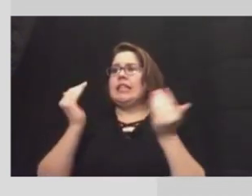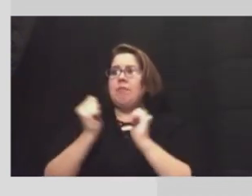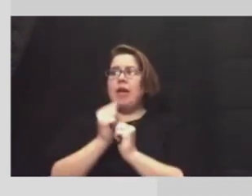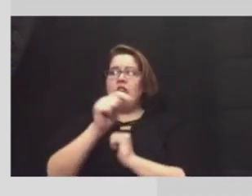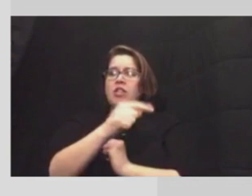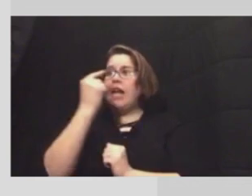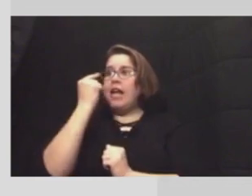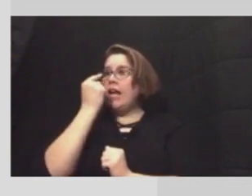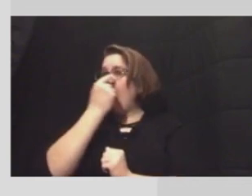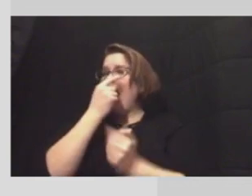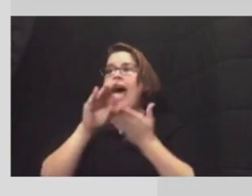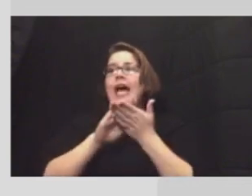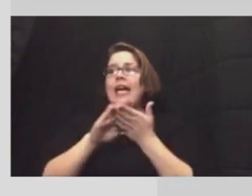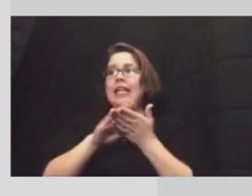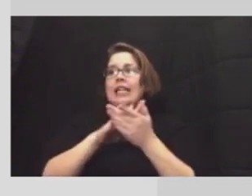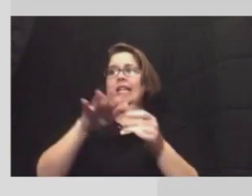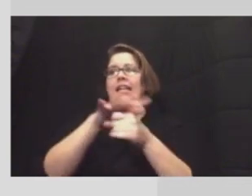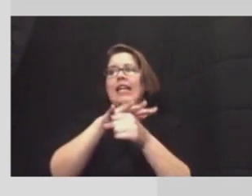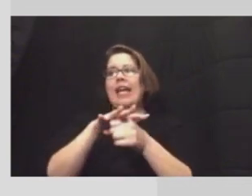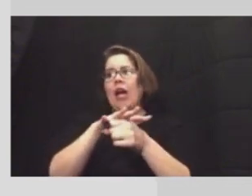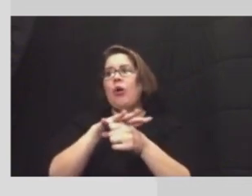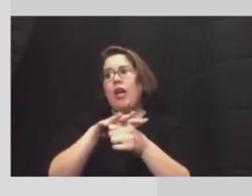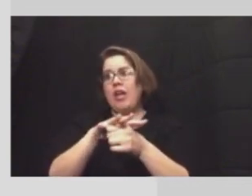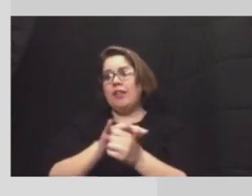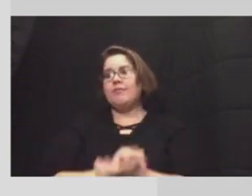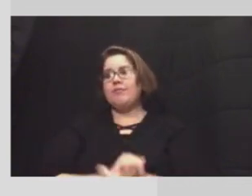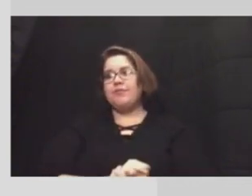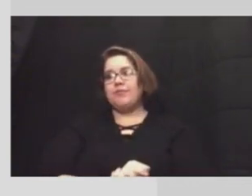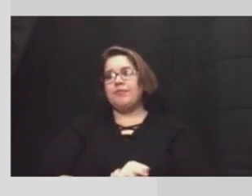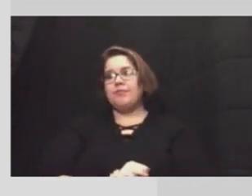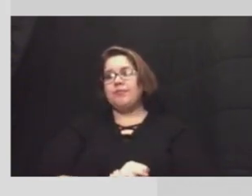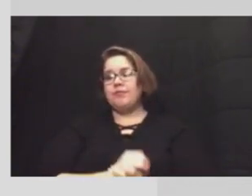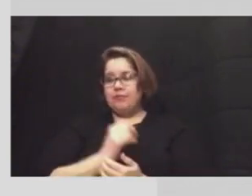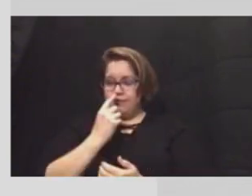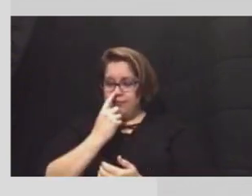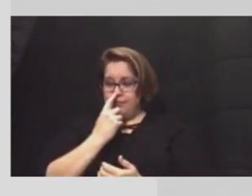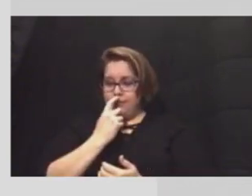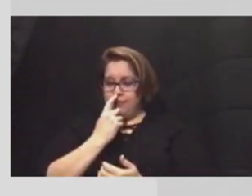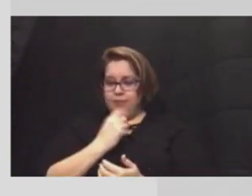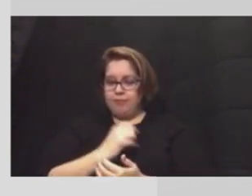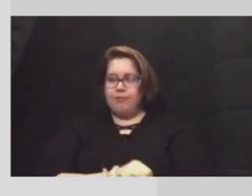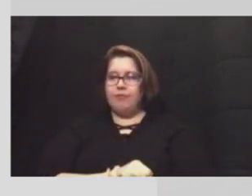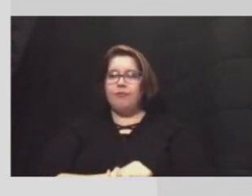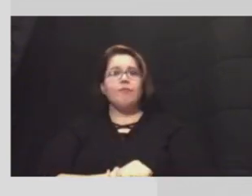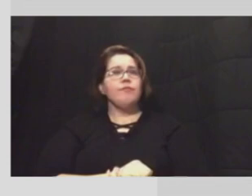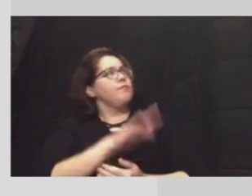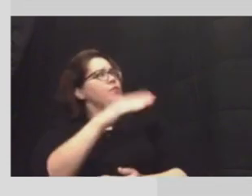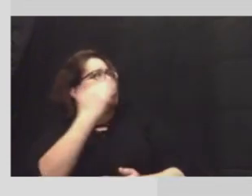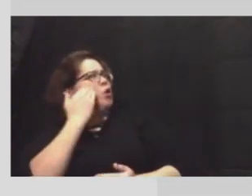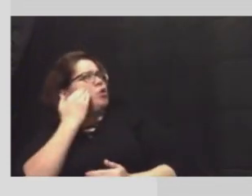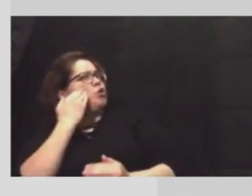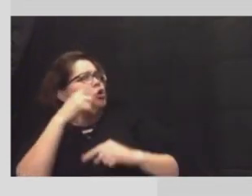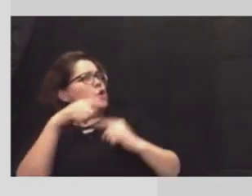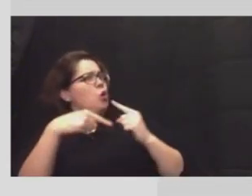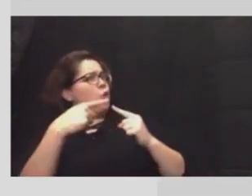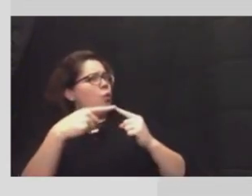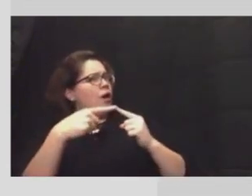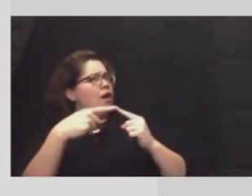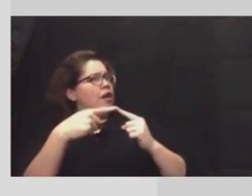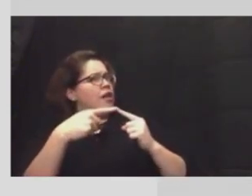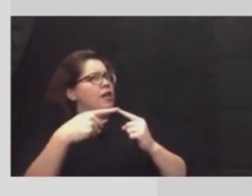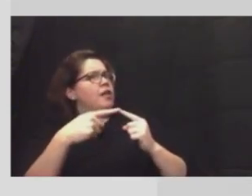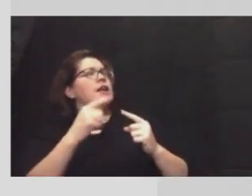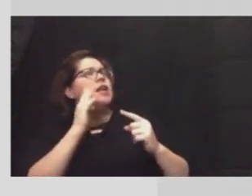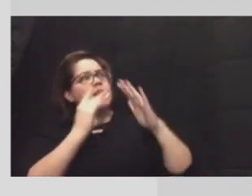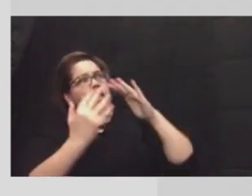and eye cleaning station uh throughout the community do you know when you will boil